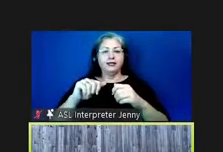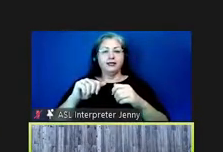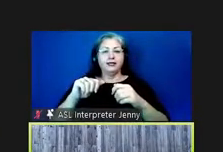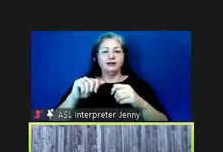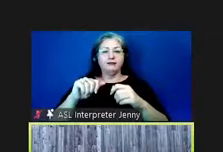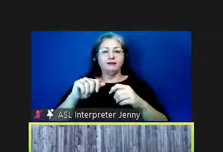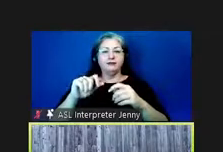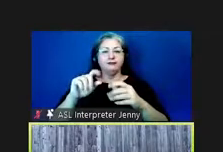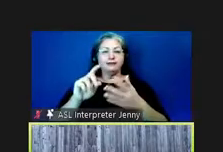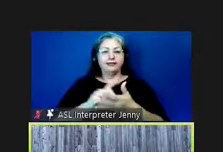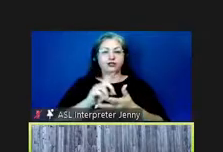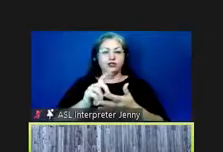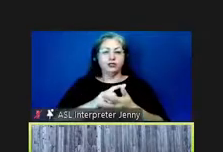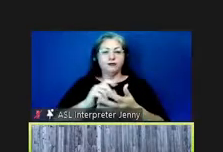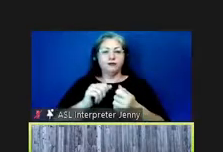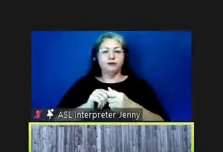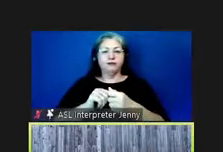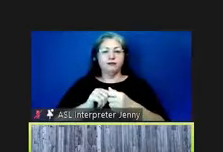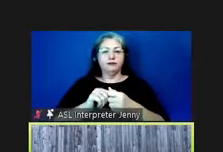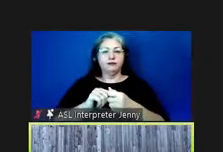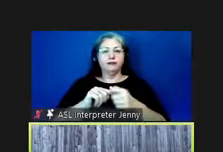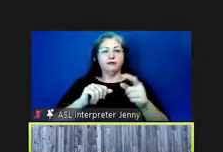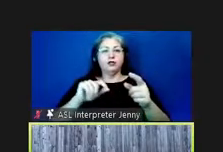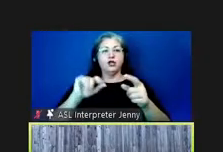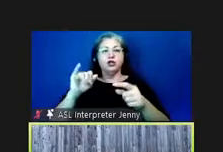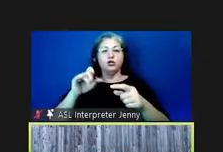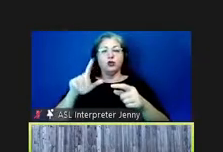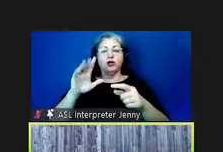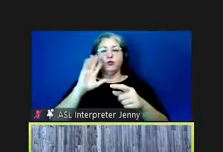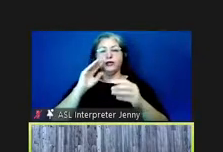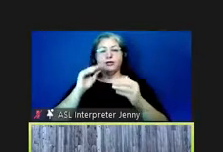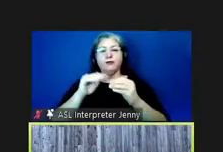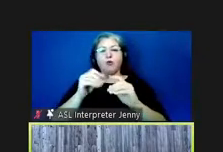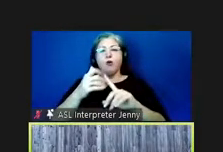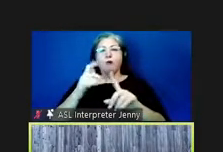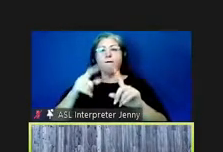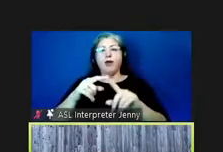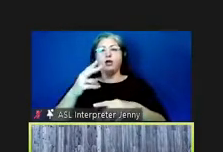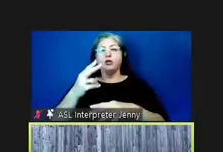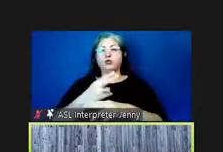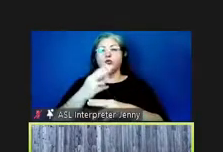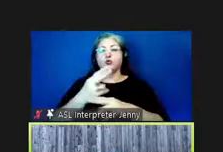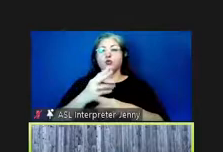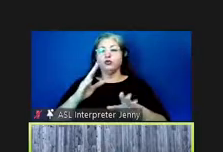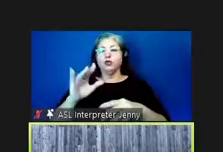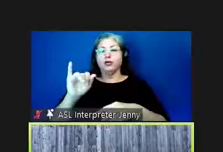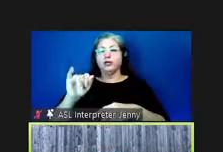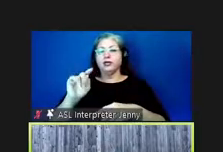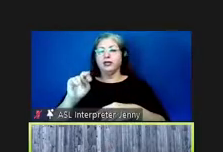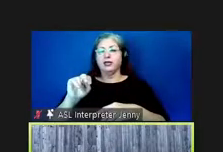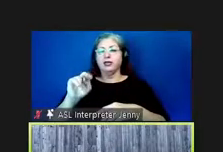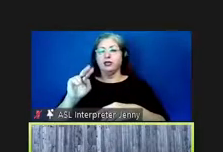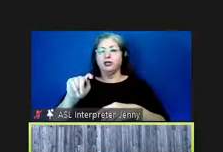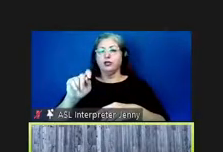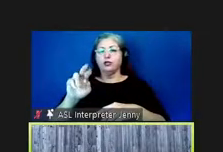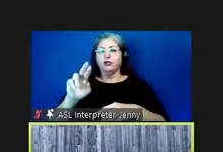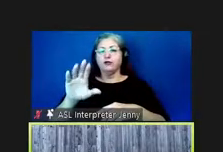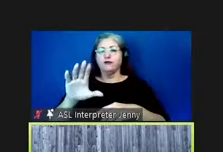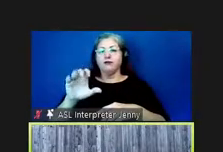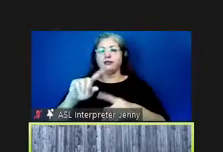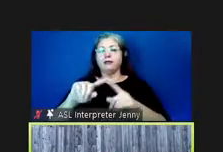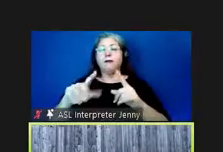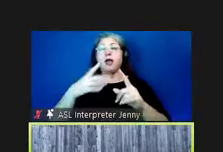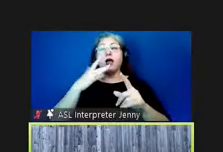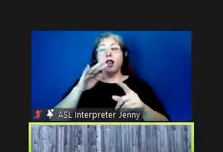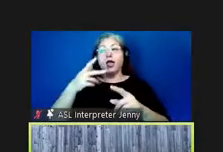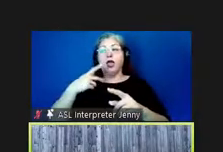joel would be the one who would tell you more about the user interface but fortunately i was also working with